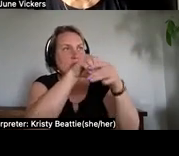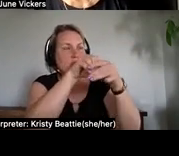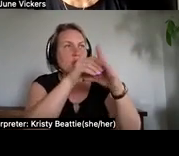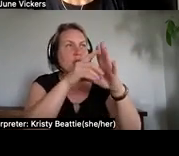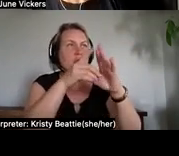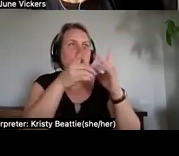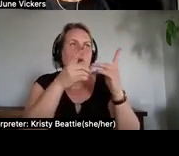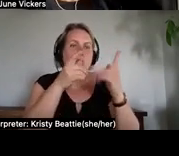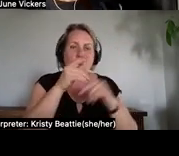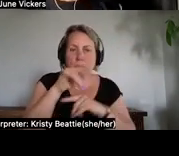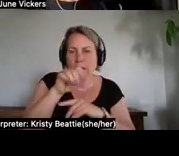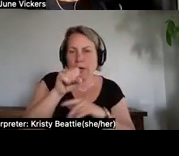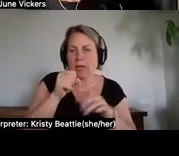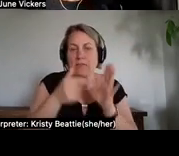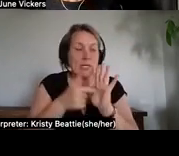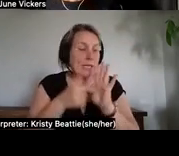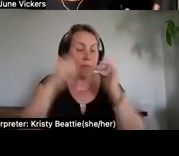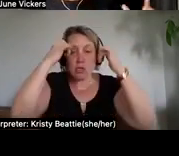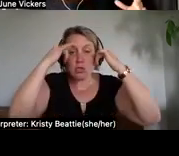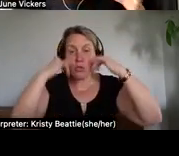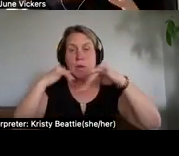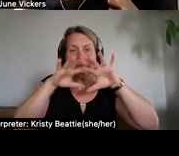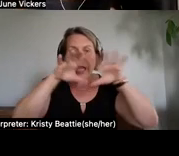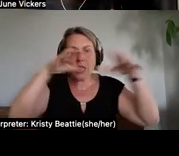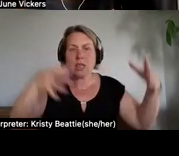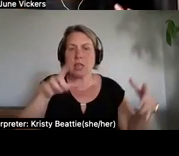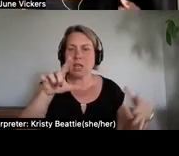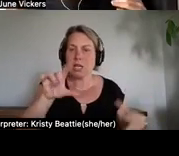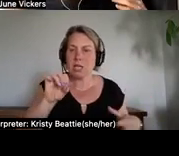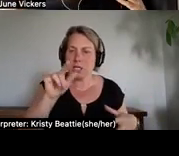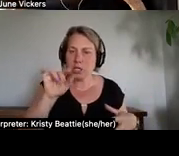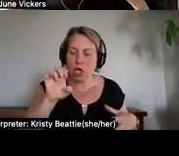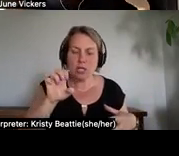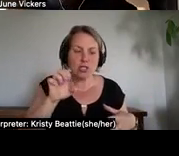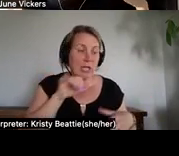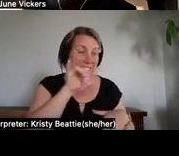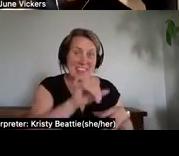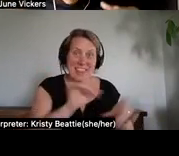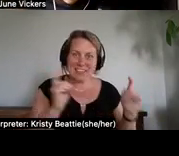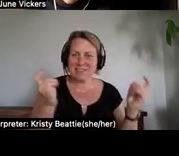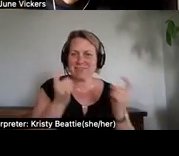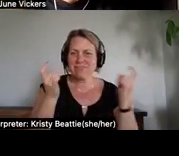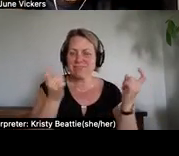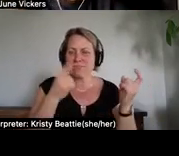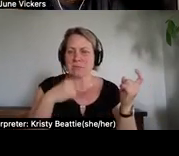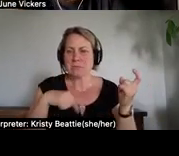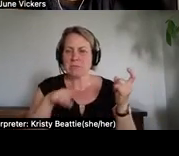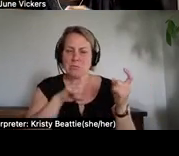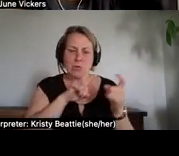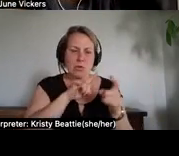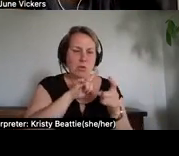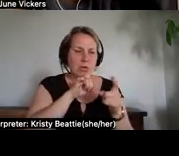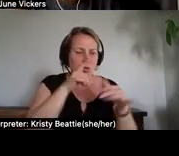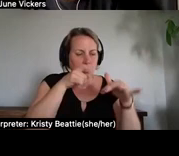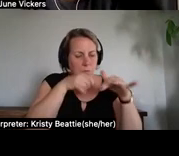um and and that and in that ceremony we crawl into the womb